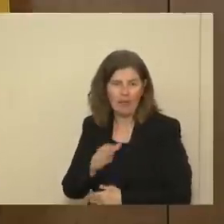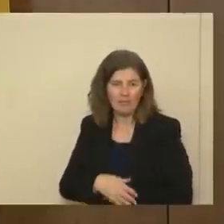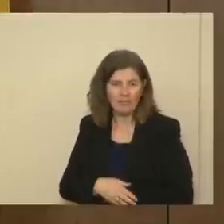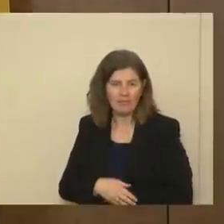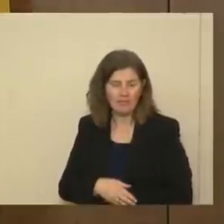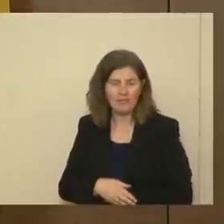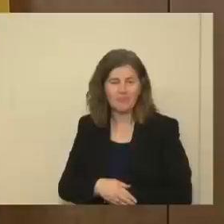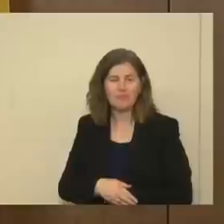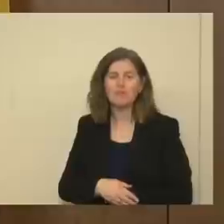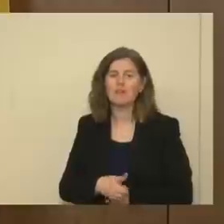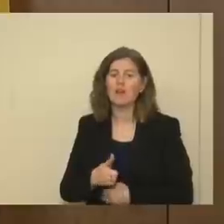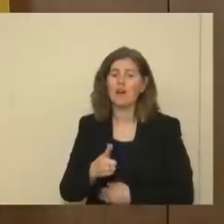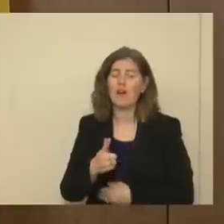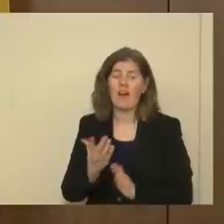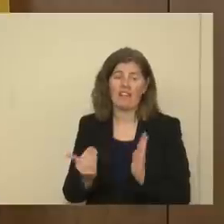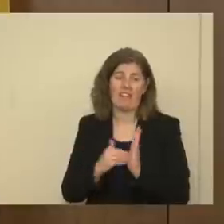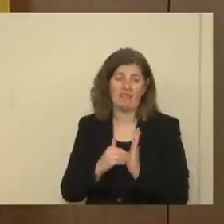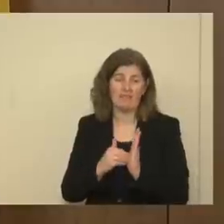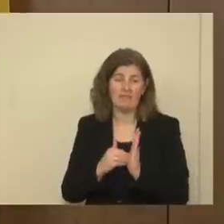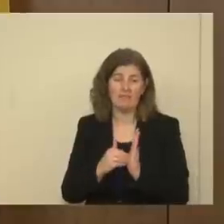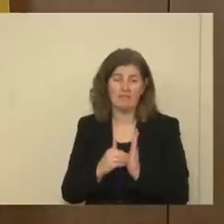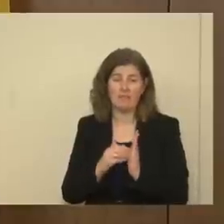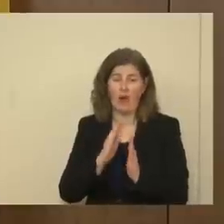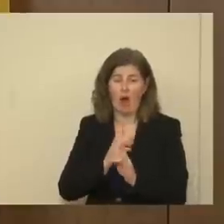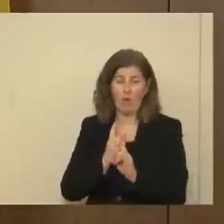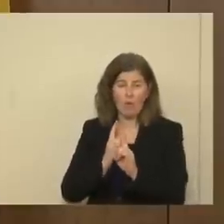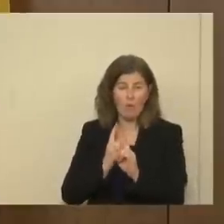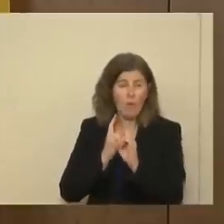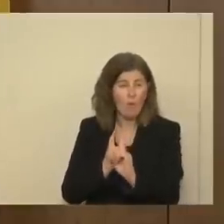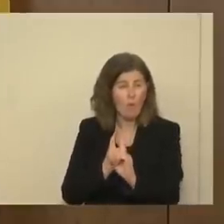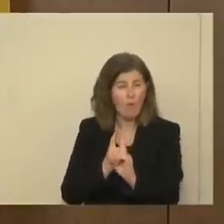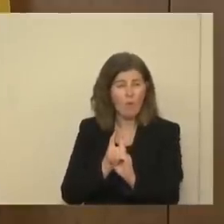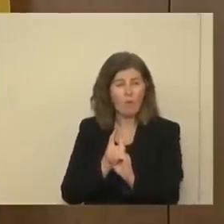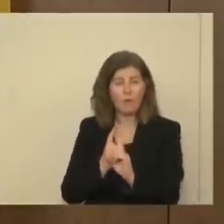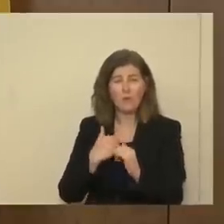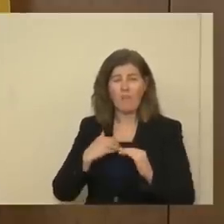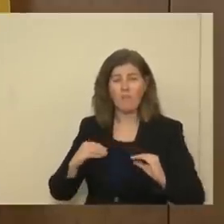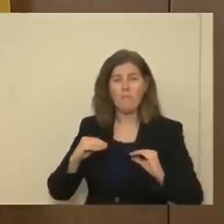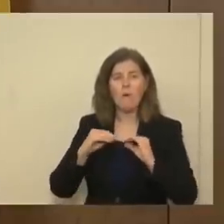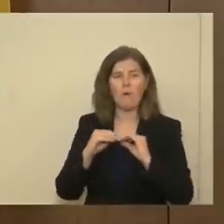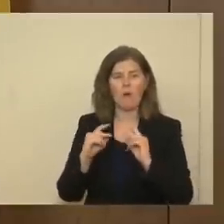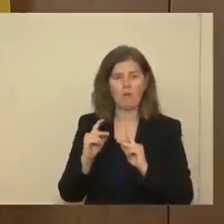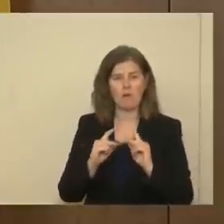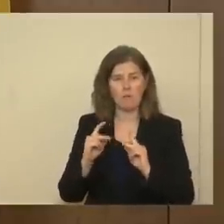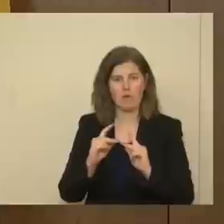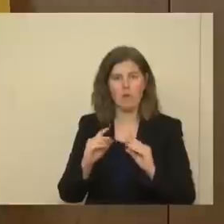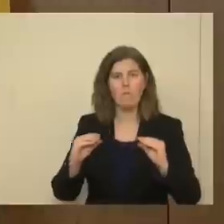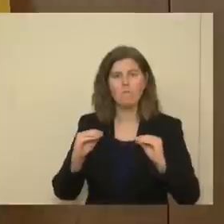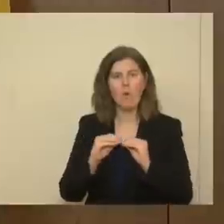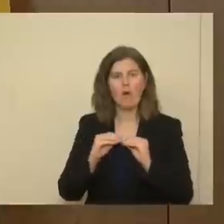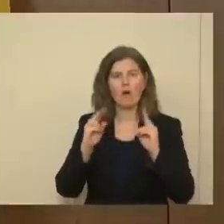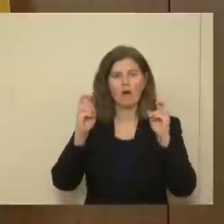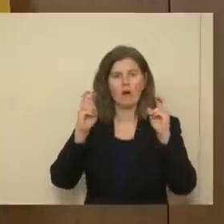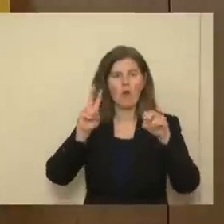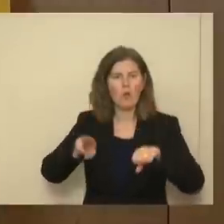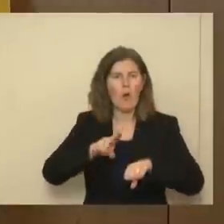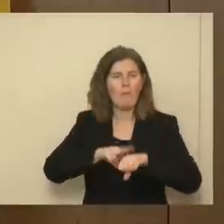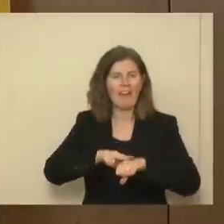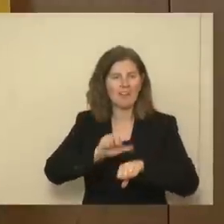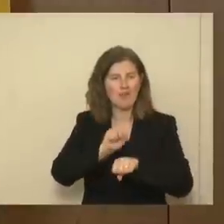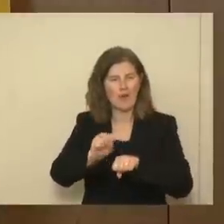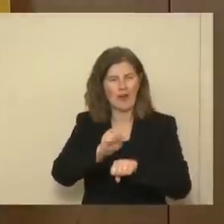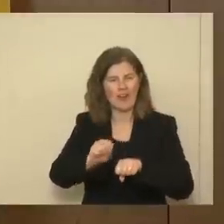I would like, again, our goal is to get more folks to do more normalized efforts